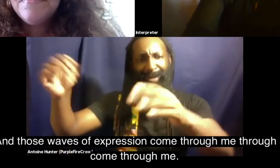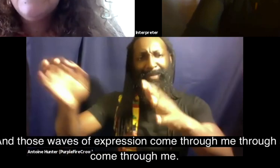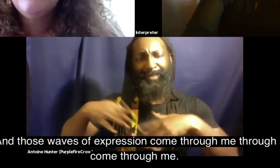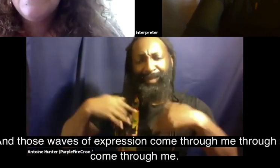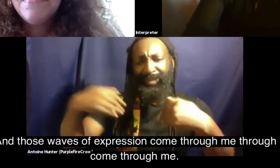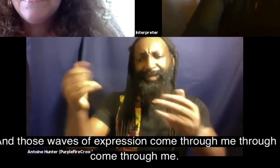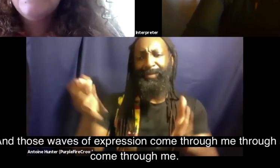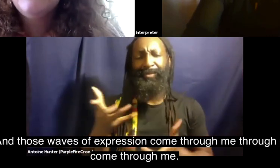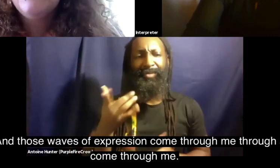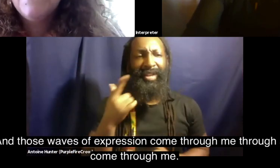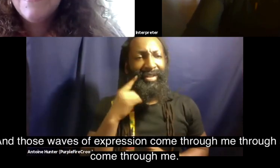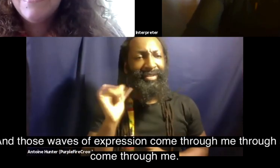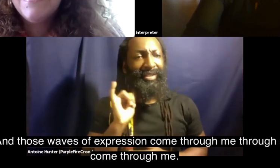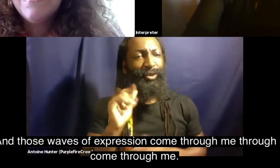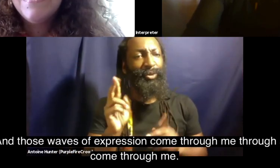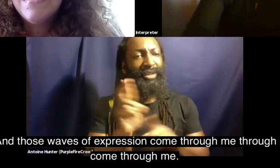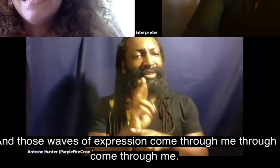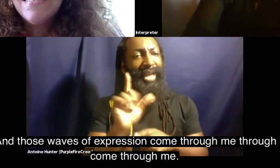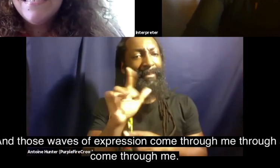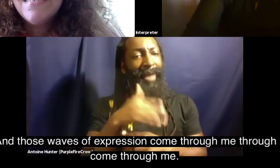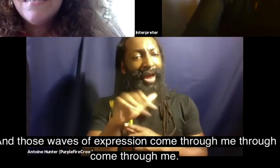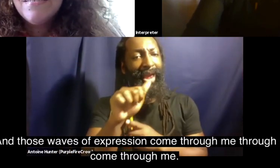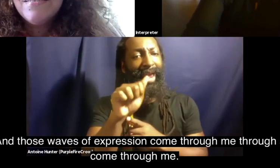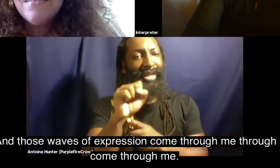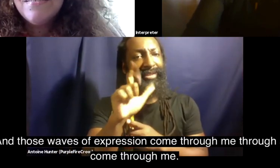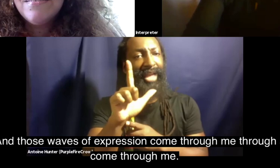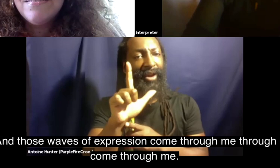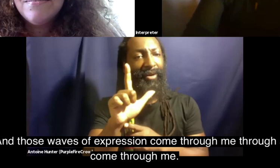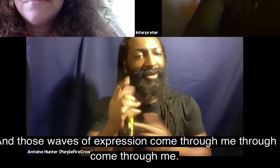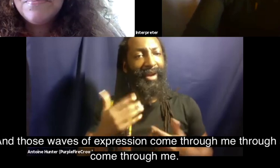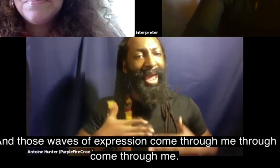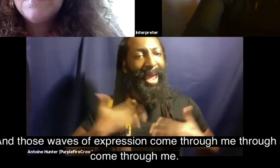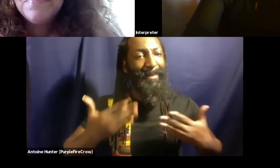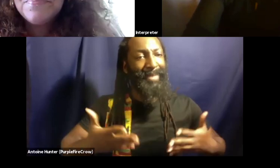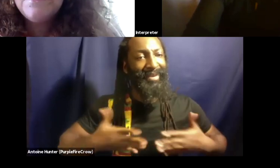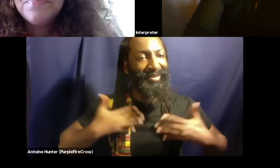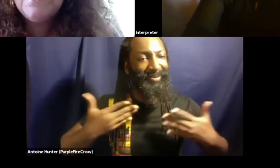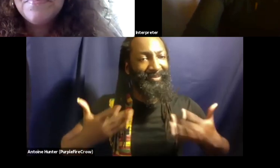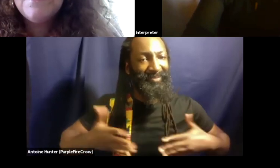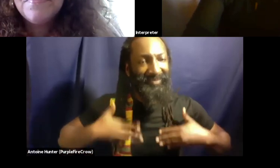and those waves of expression come through me through and the messages come through me